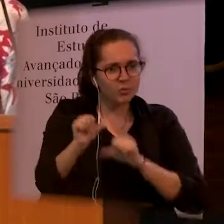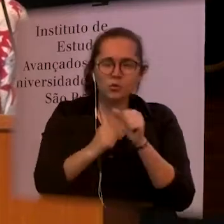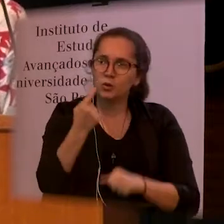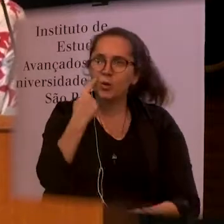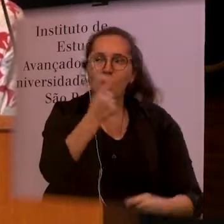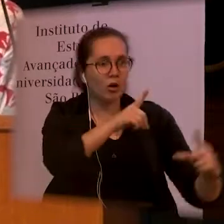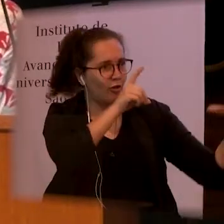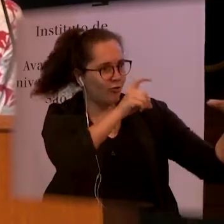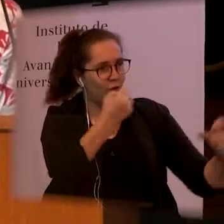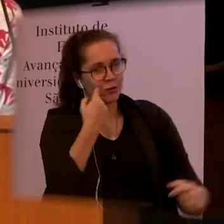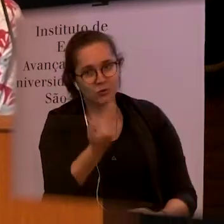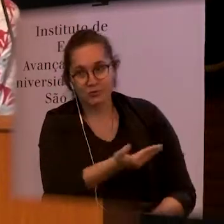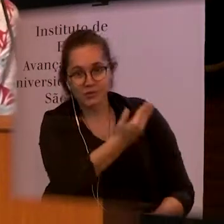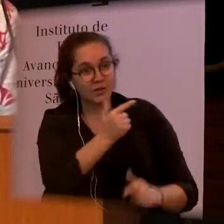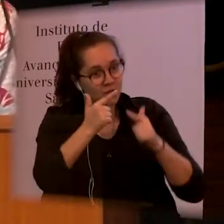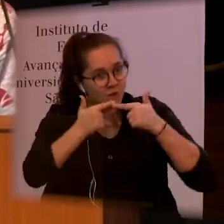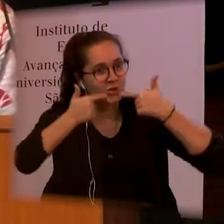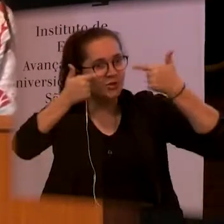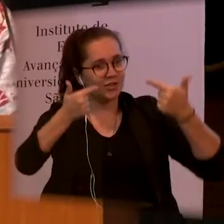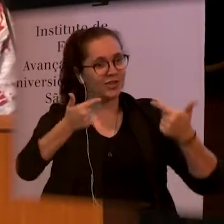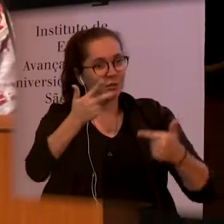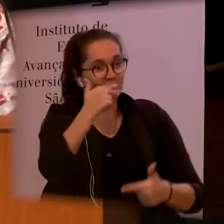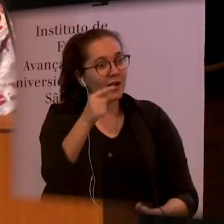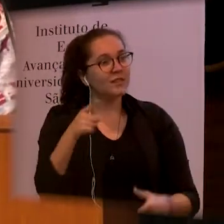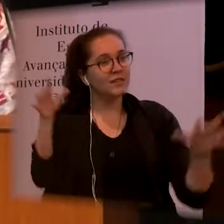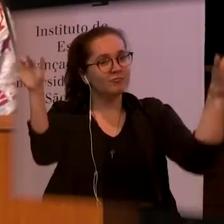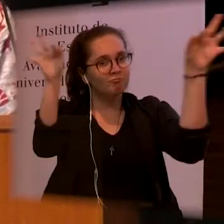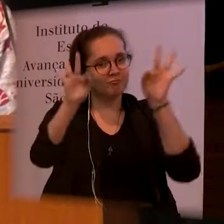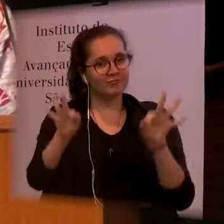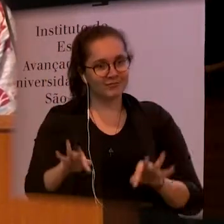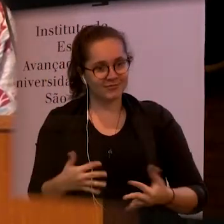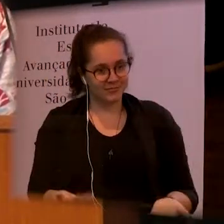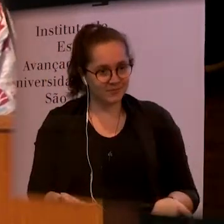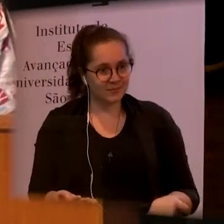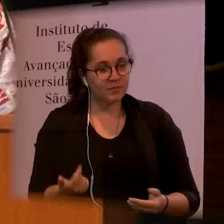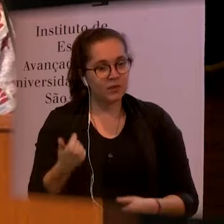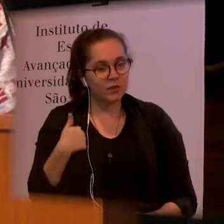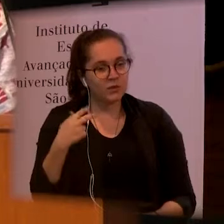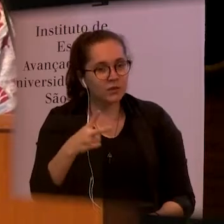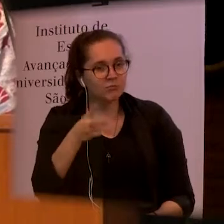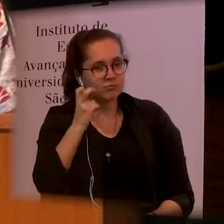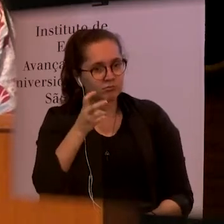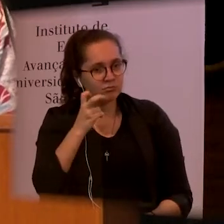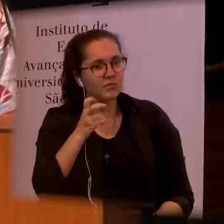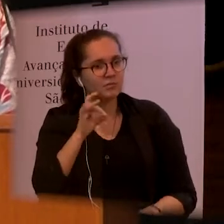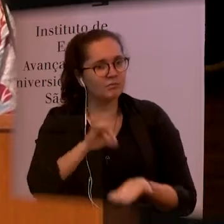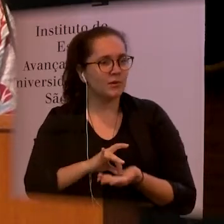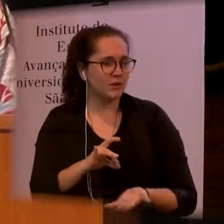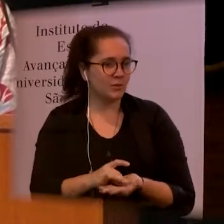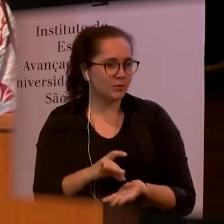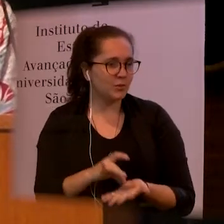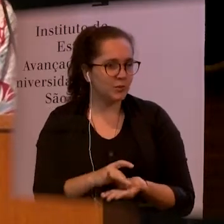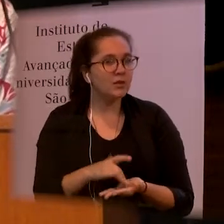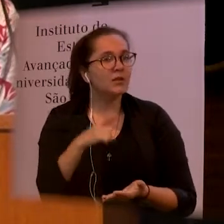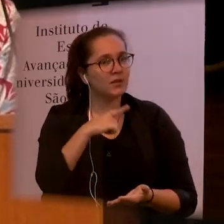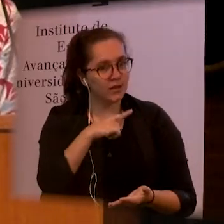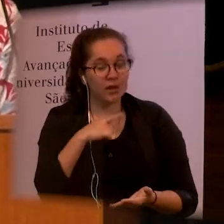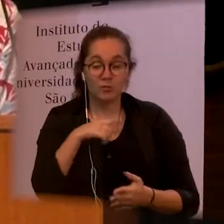And we could show that this was a very cost-effective intervention, which means we can find more resources for it.